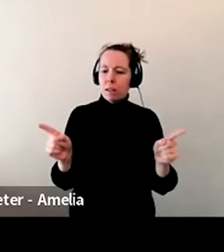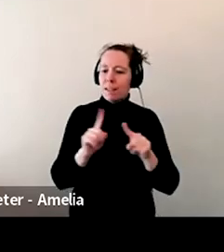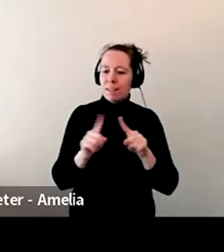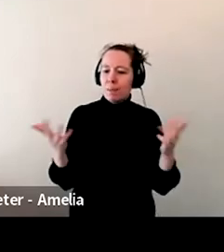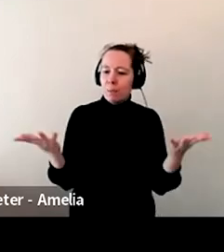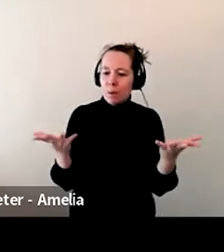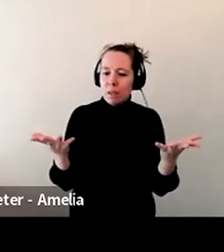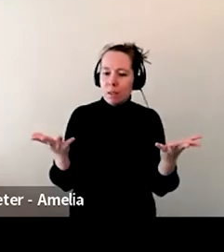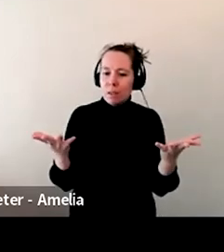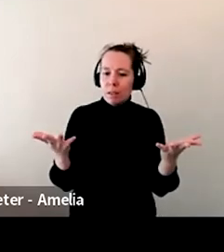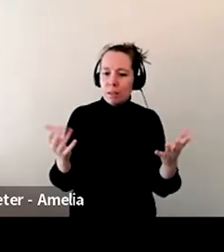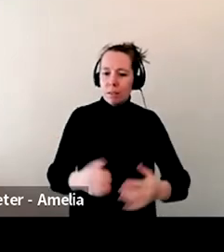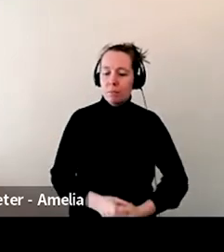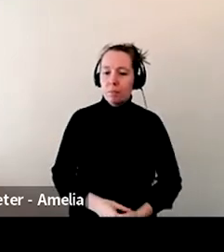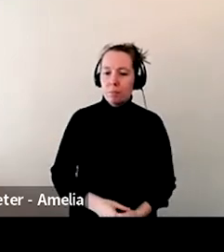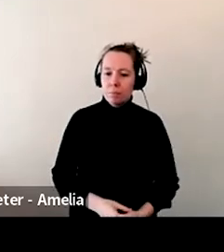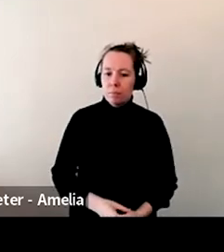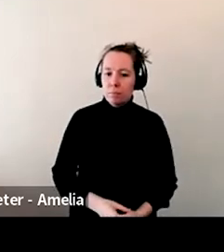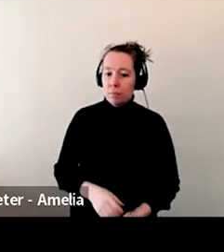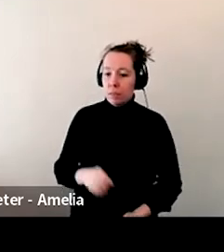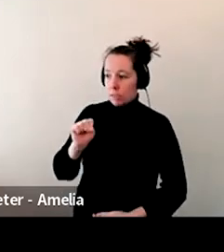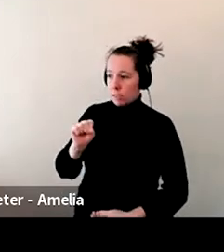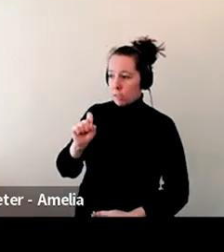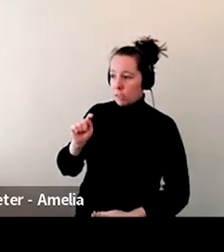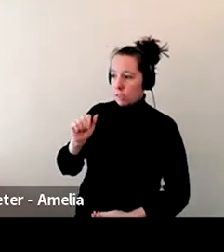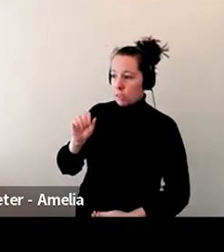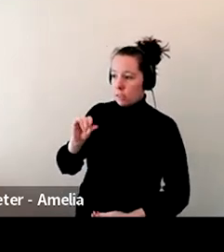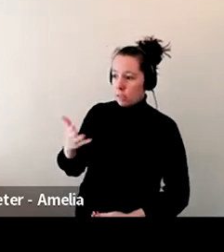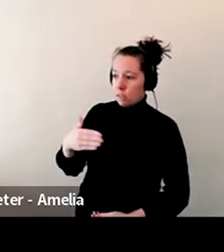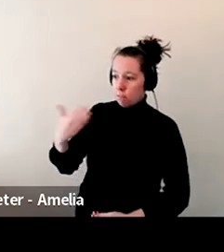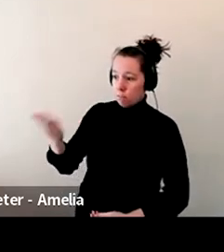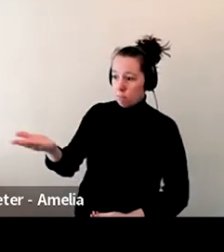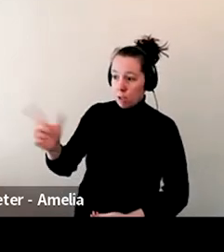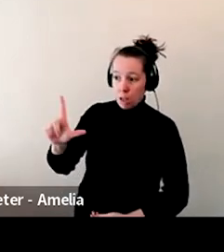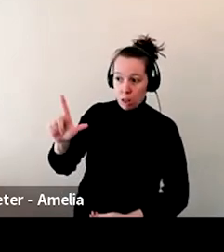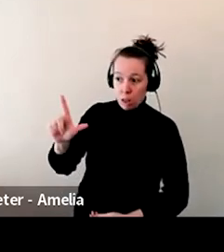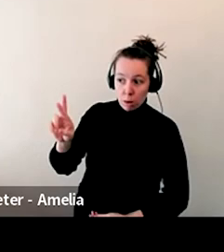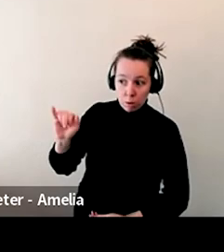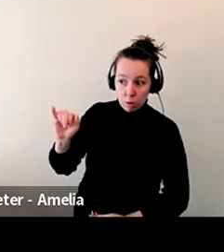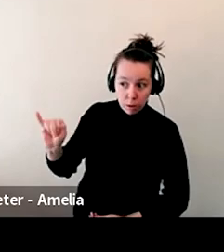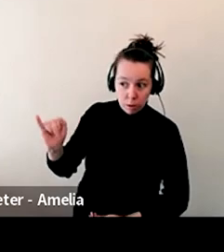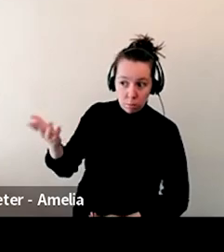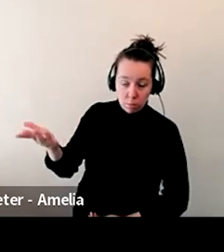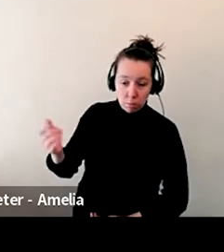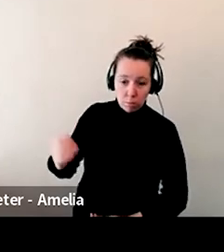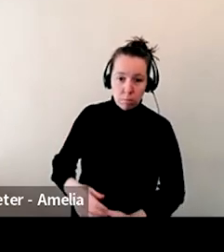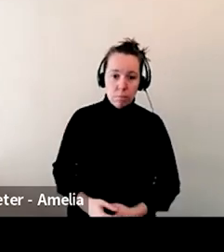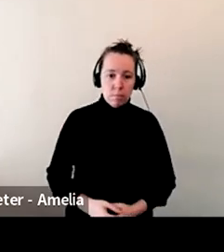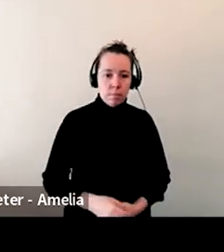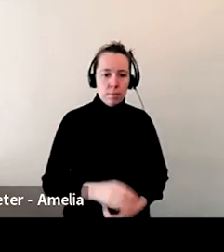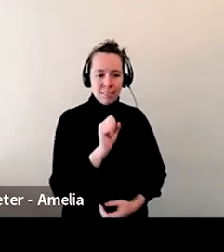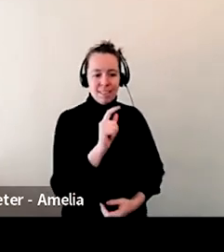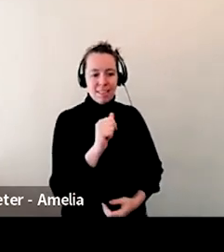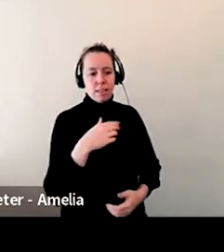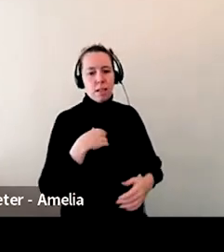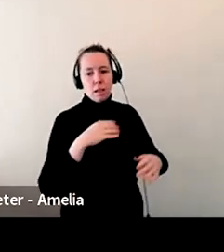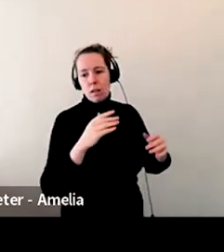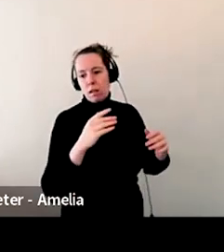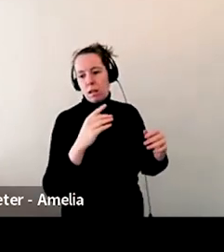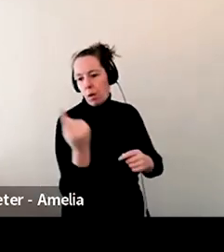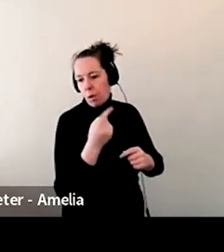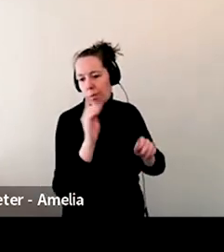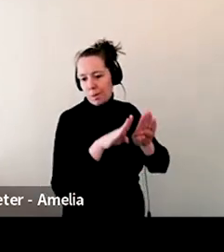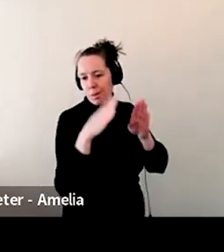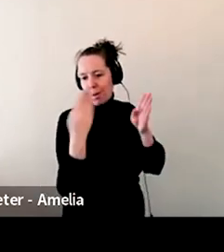go ahead. Laurie, I feel like you might have a bit more to say on that piece. We've always been open when you could have people in the